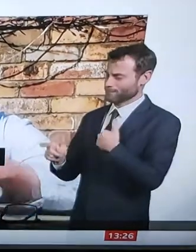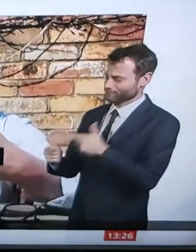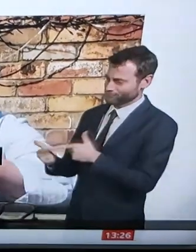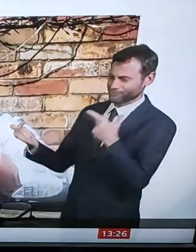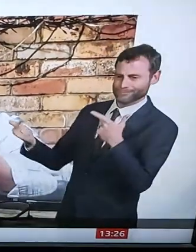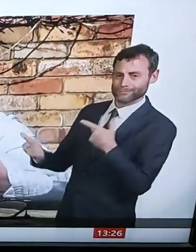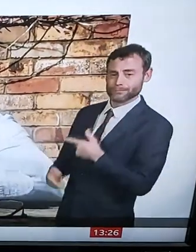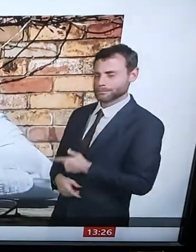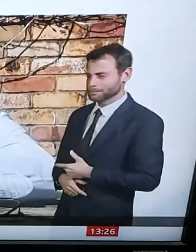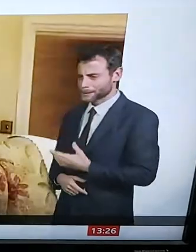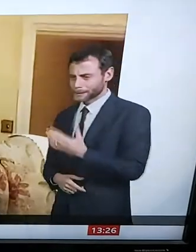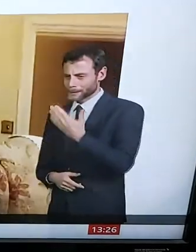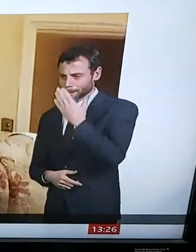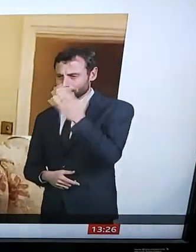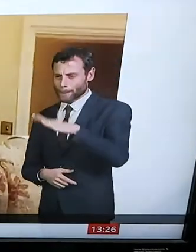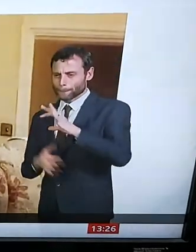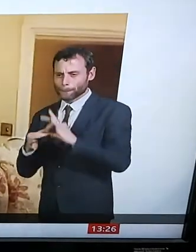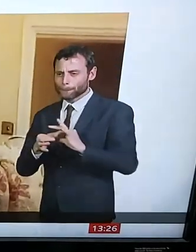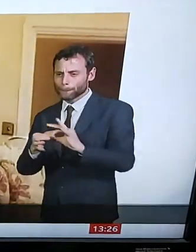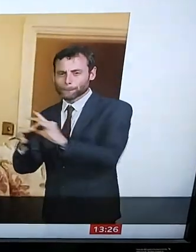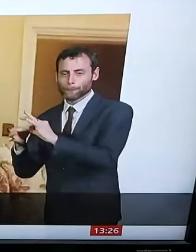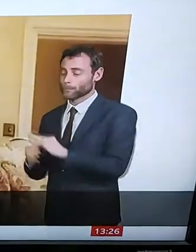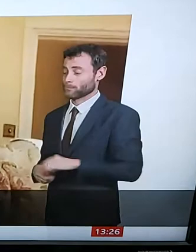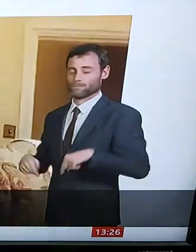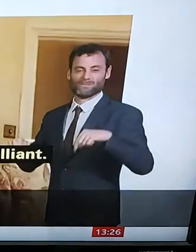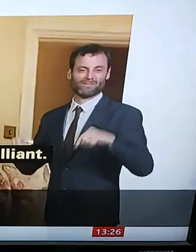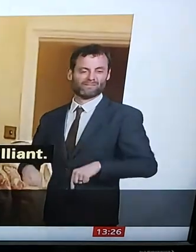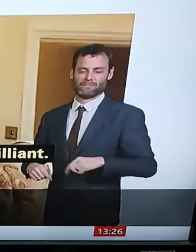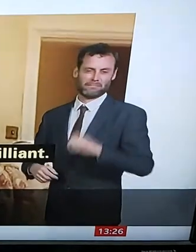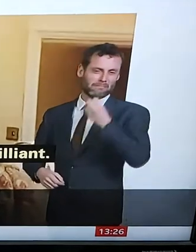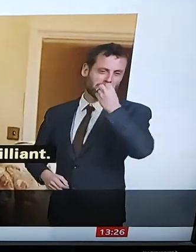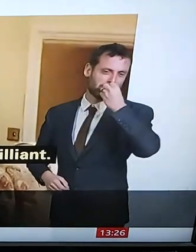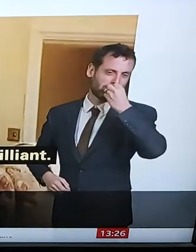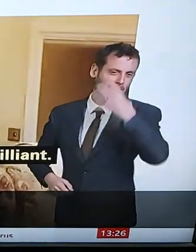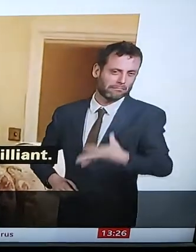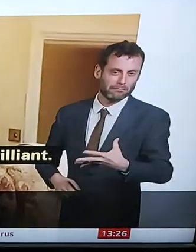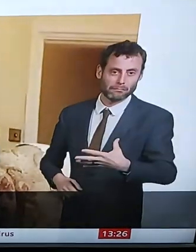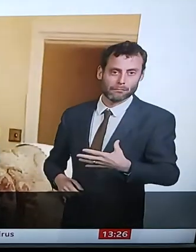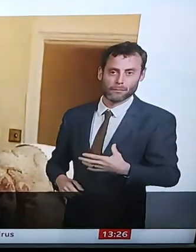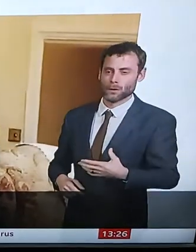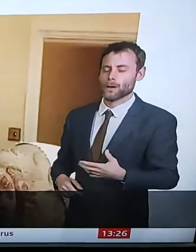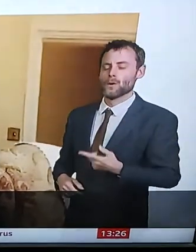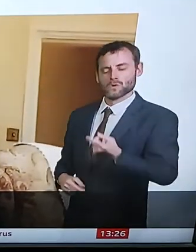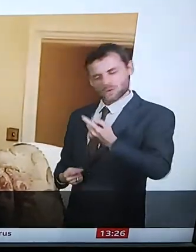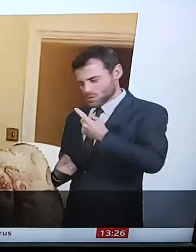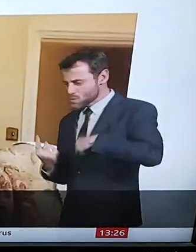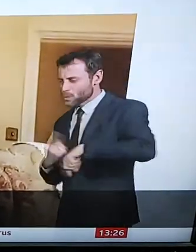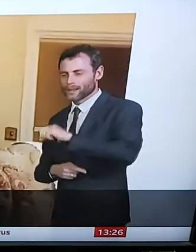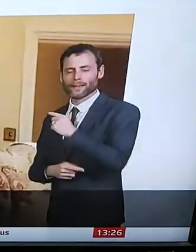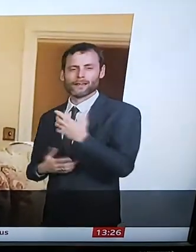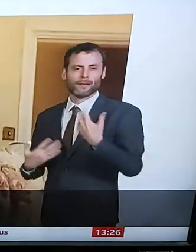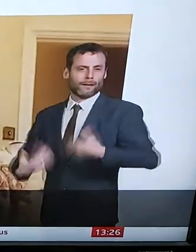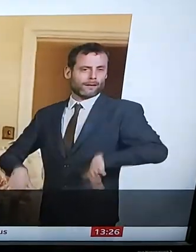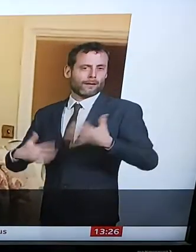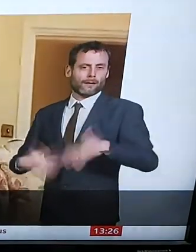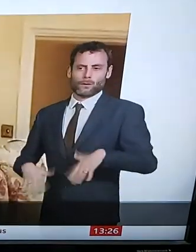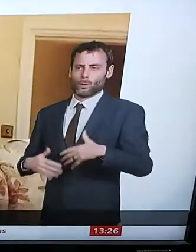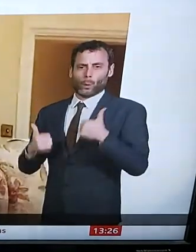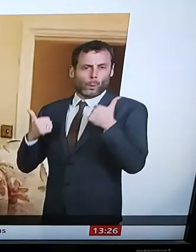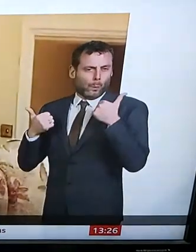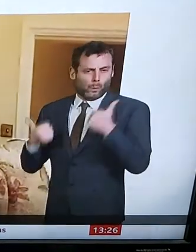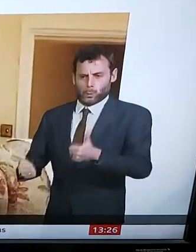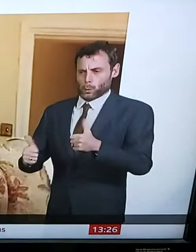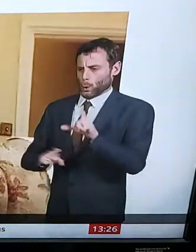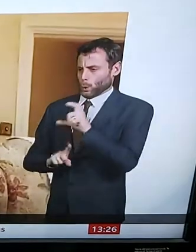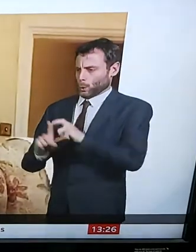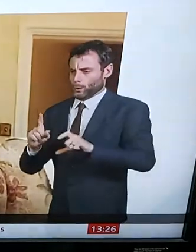everybody is coming together. Ilfracombe is absolutely brilliant. We have a really fabulous community